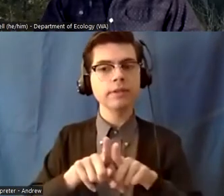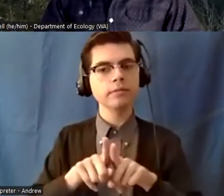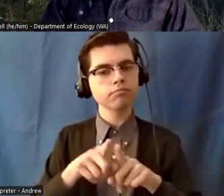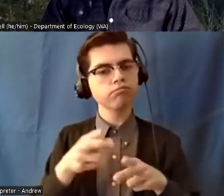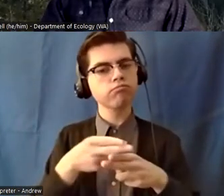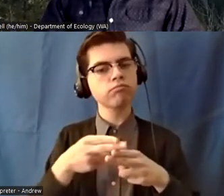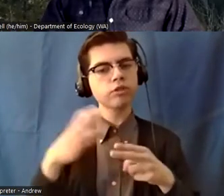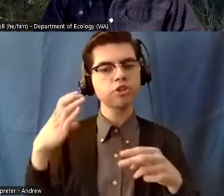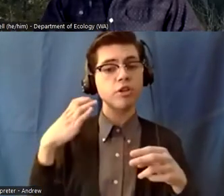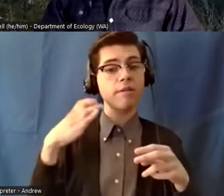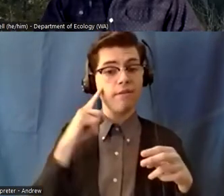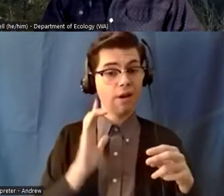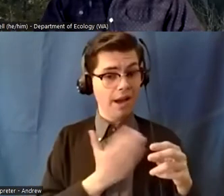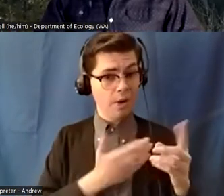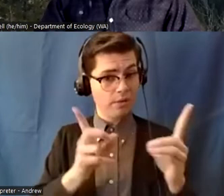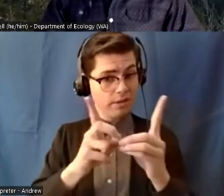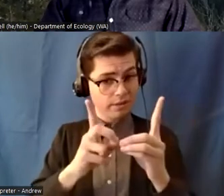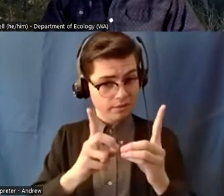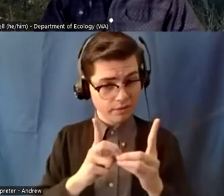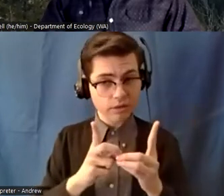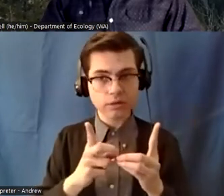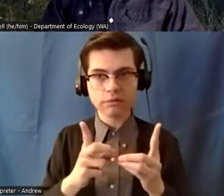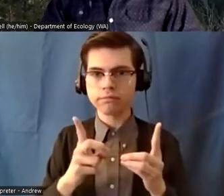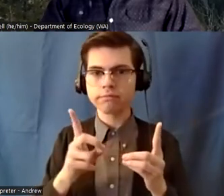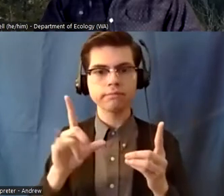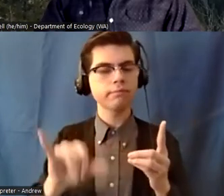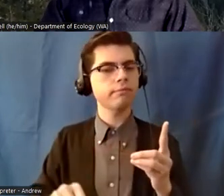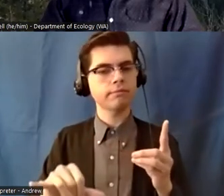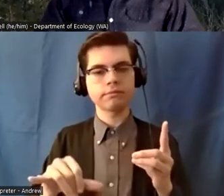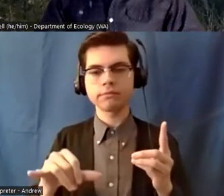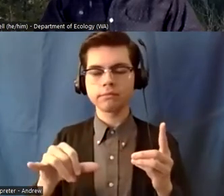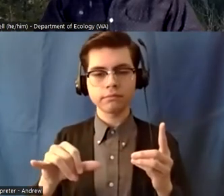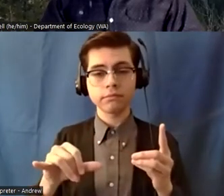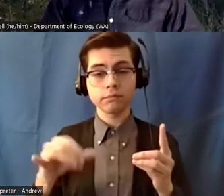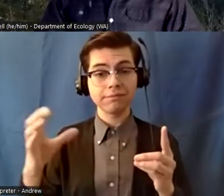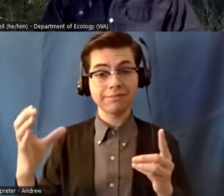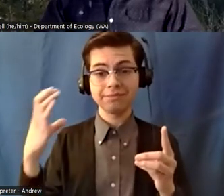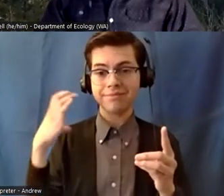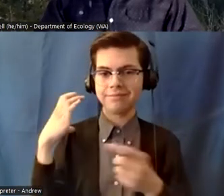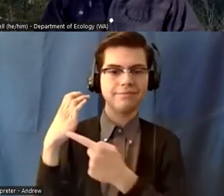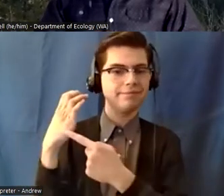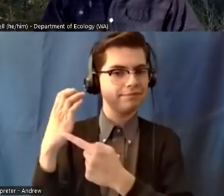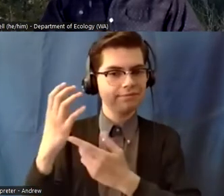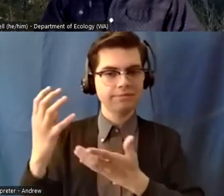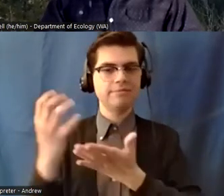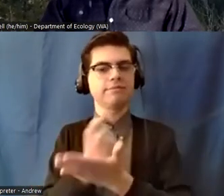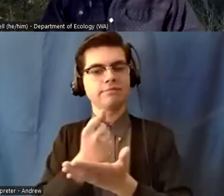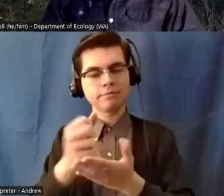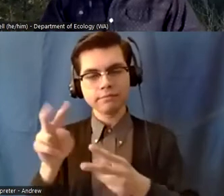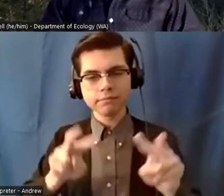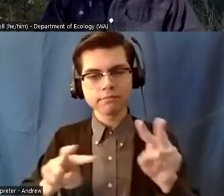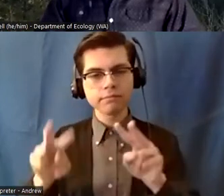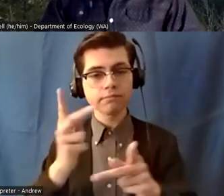um actor it was a great opportunity also but to supervise and he wanted me to start the first patrol